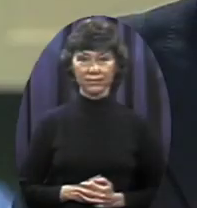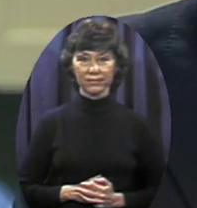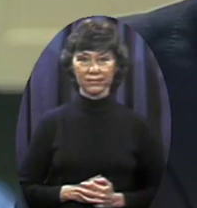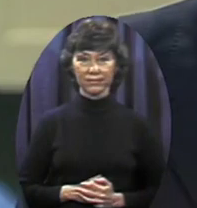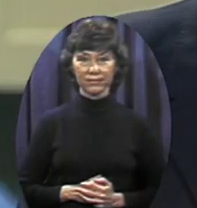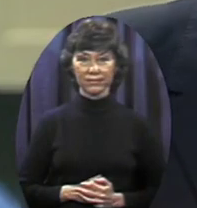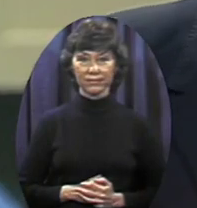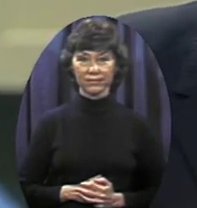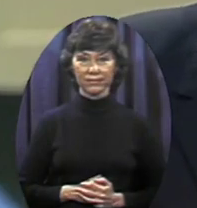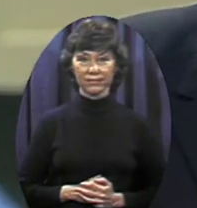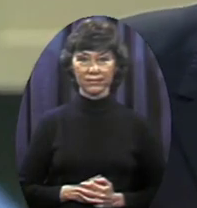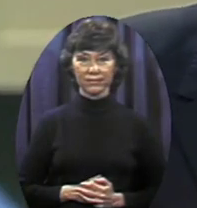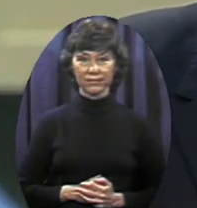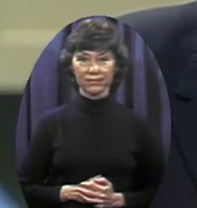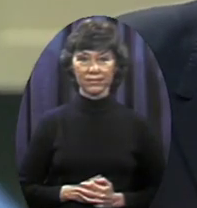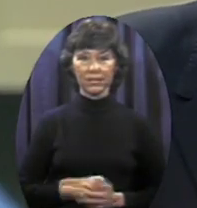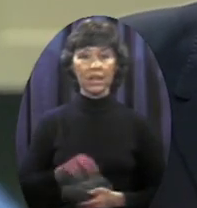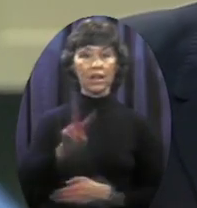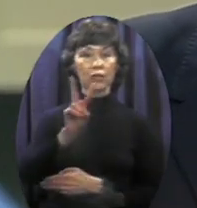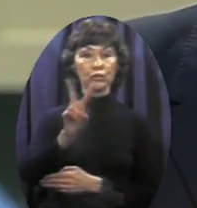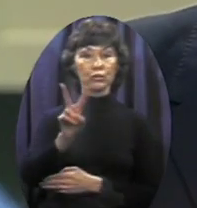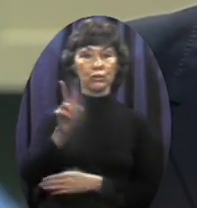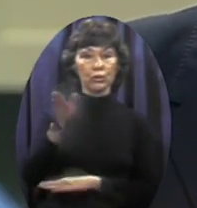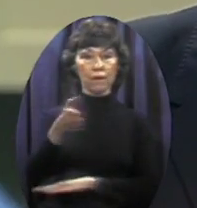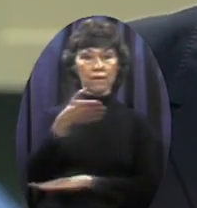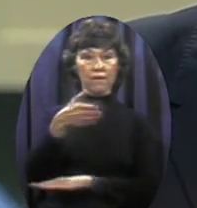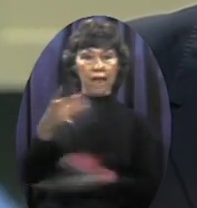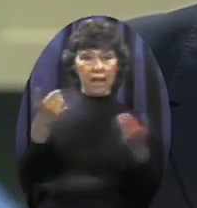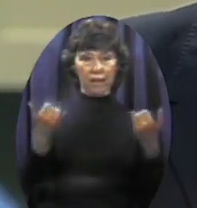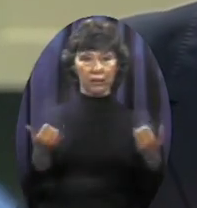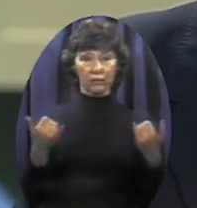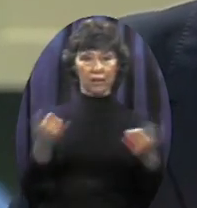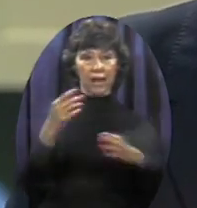There are two flags in today's world